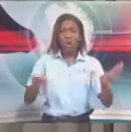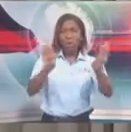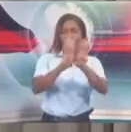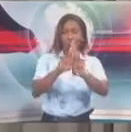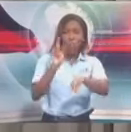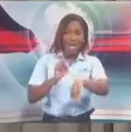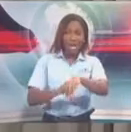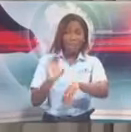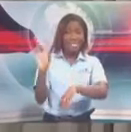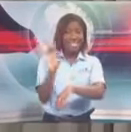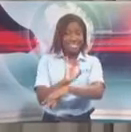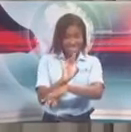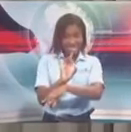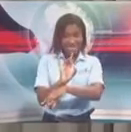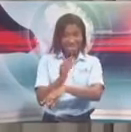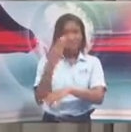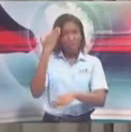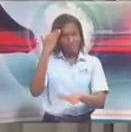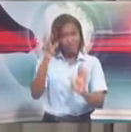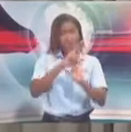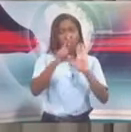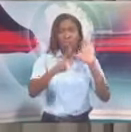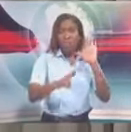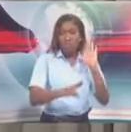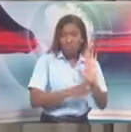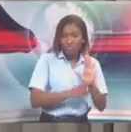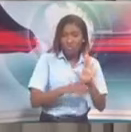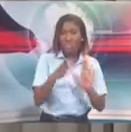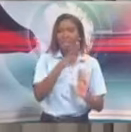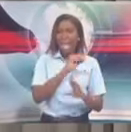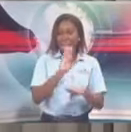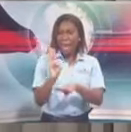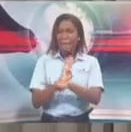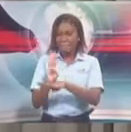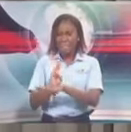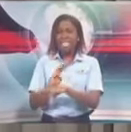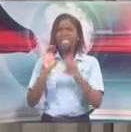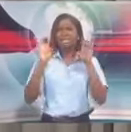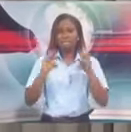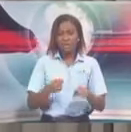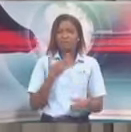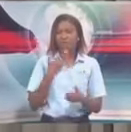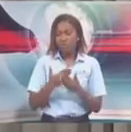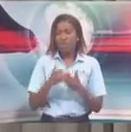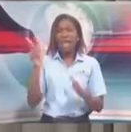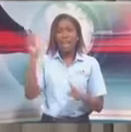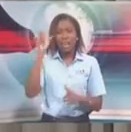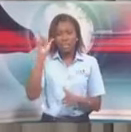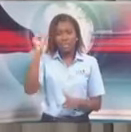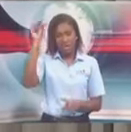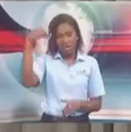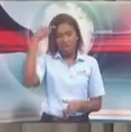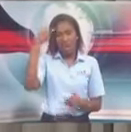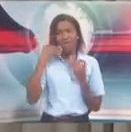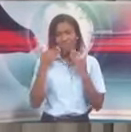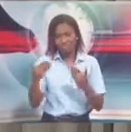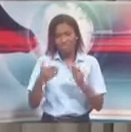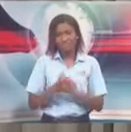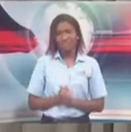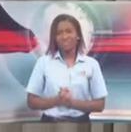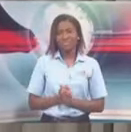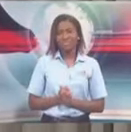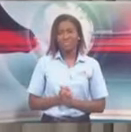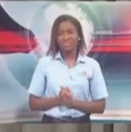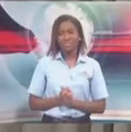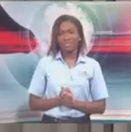these regulations are intended to work and by and large businesses have been conforming with it. What I'd like to now point out,